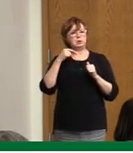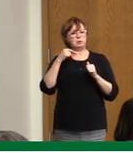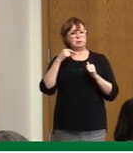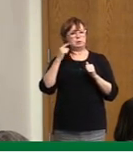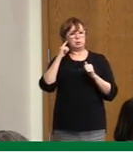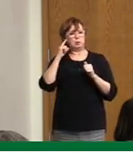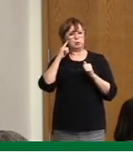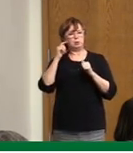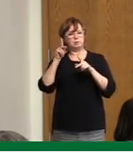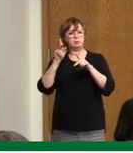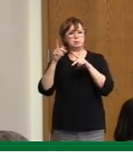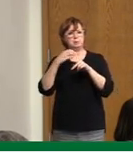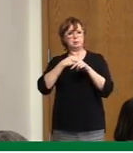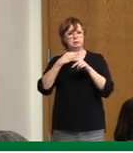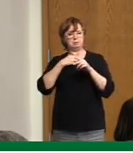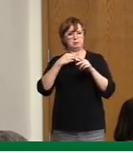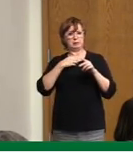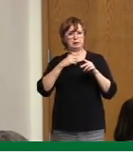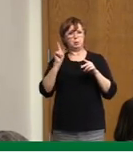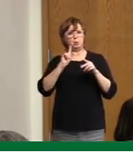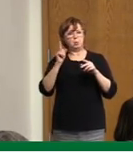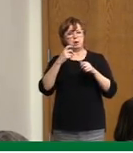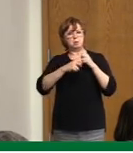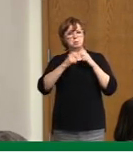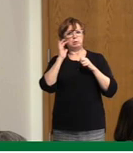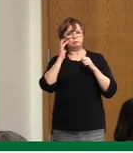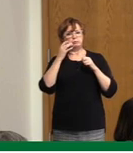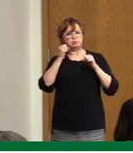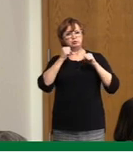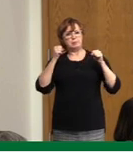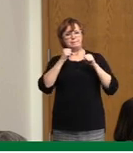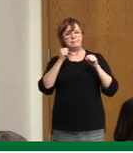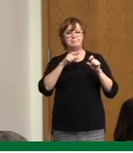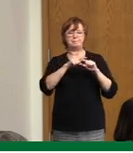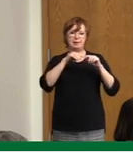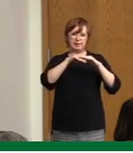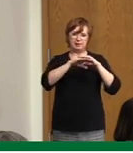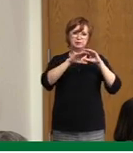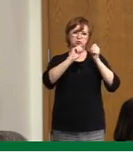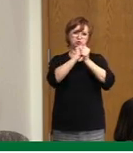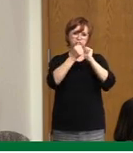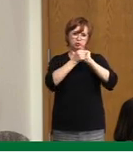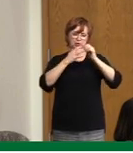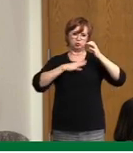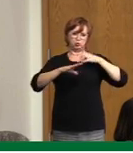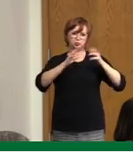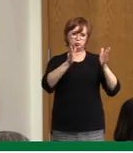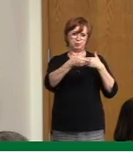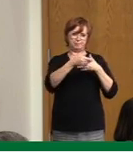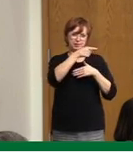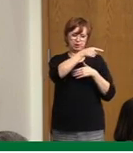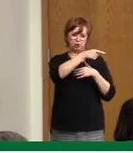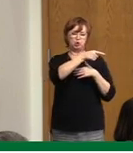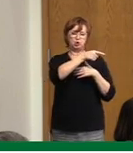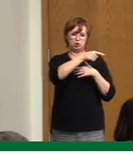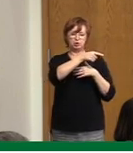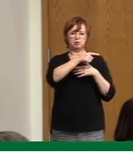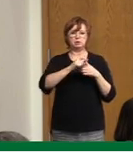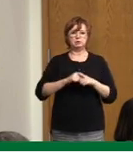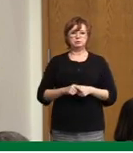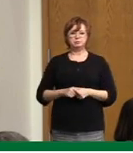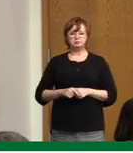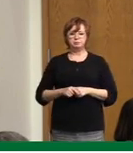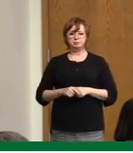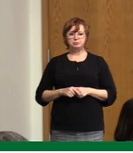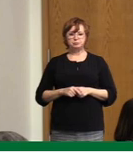example, or, you know, parents sitting close together while children were having conditioning exercises. But overall, the conditioning exercise is designed